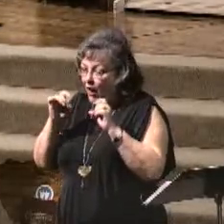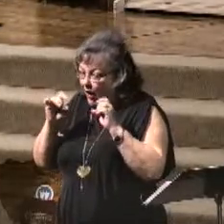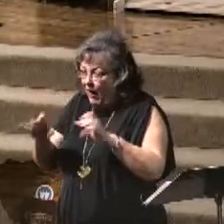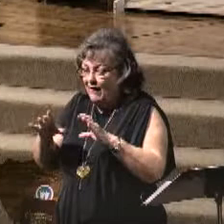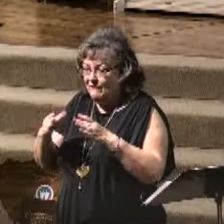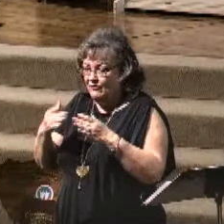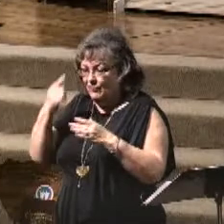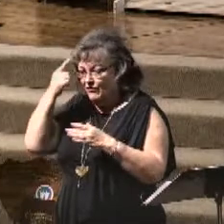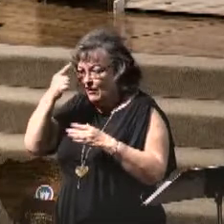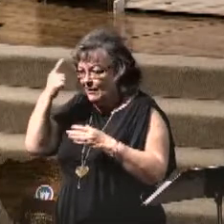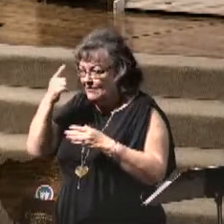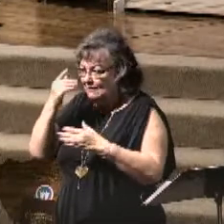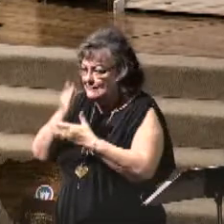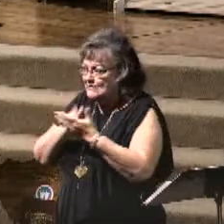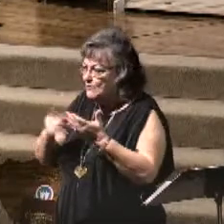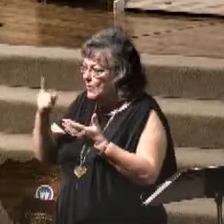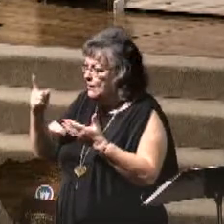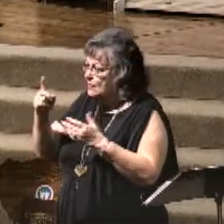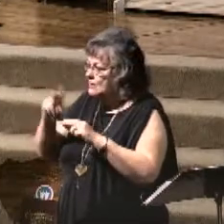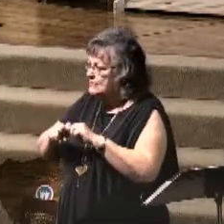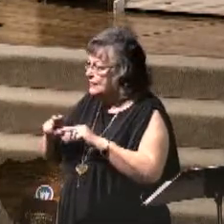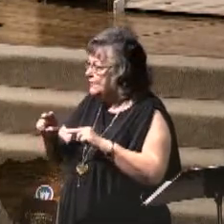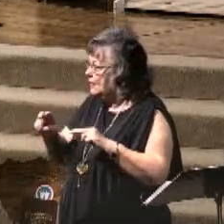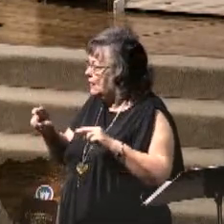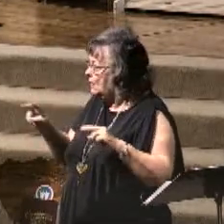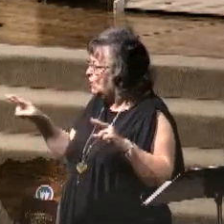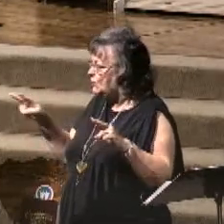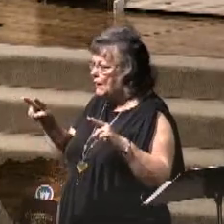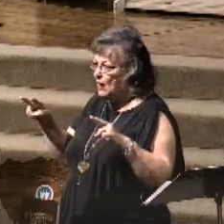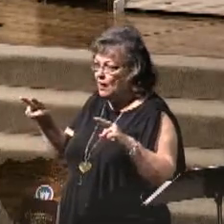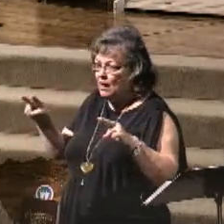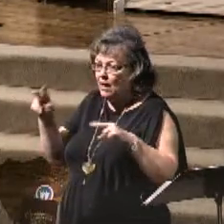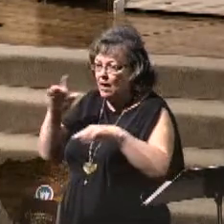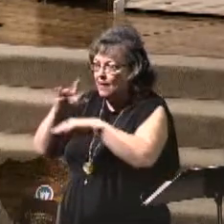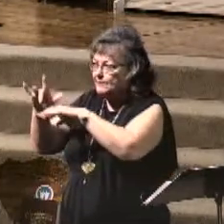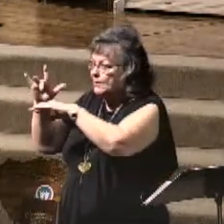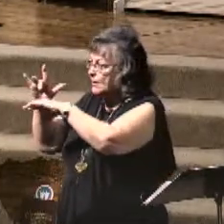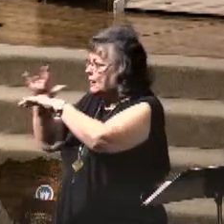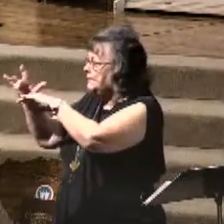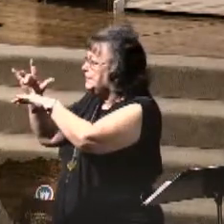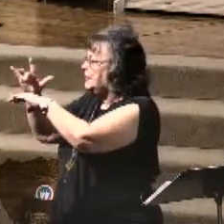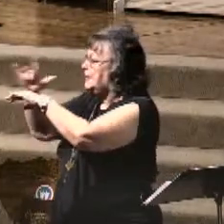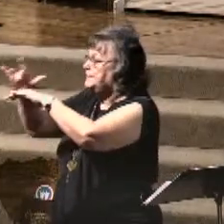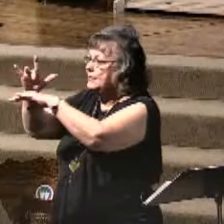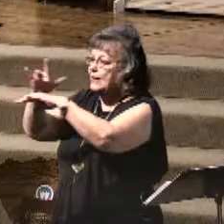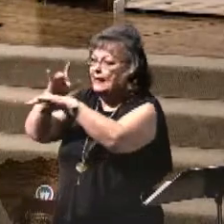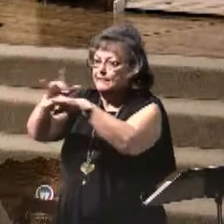would be that someone would be sitting there and looking around, and they're wondering where everyone else went.